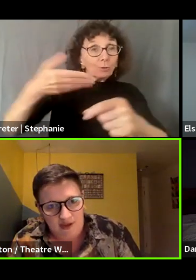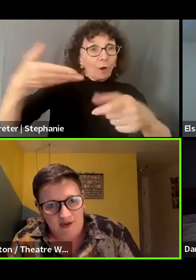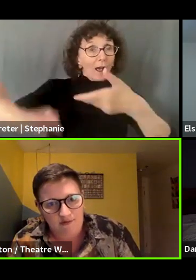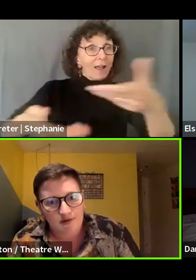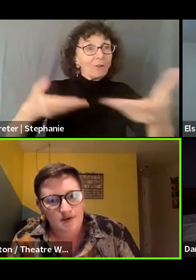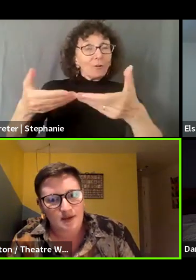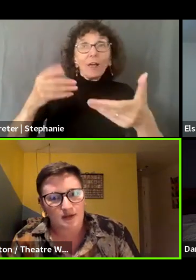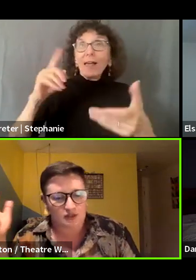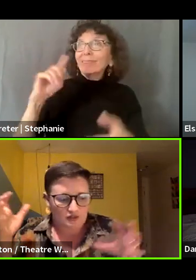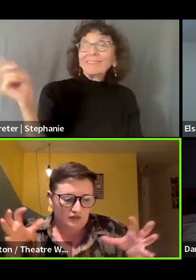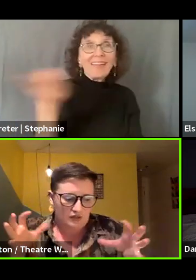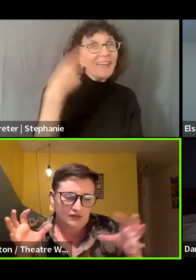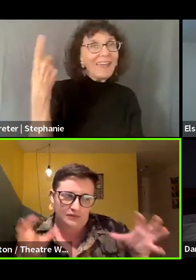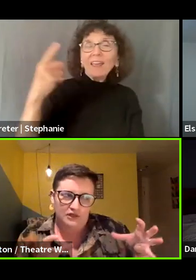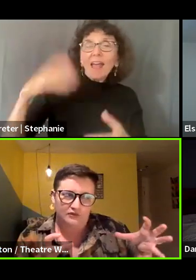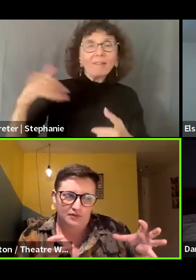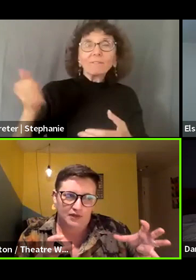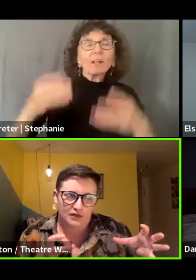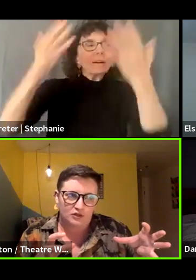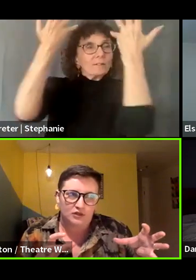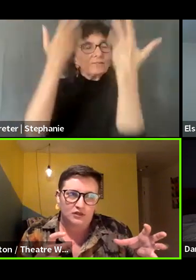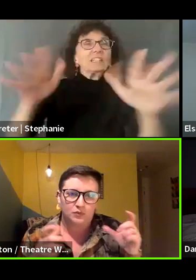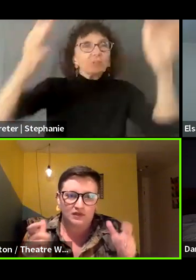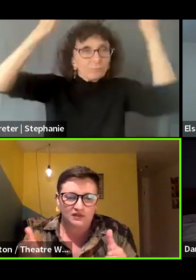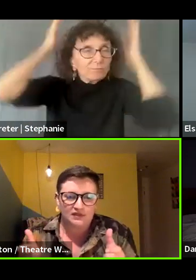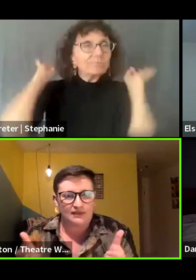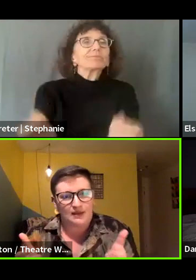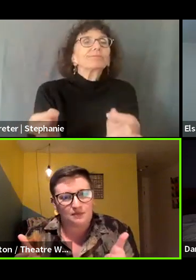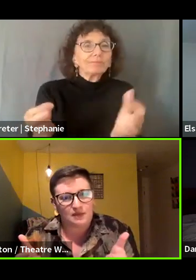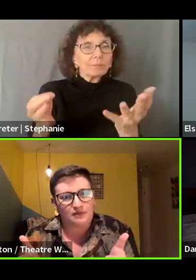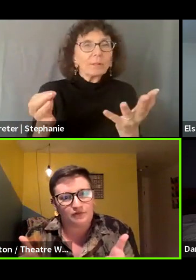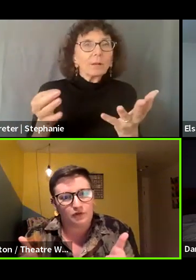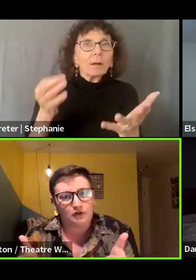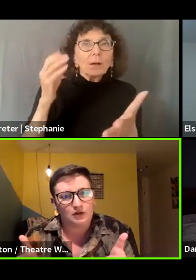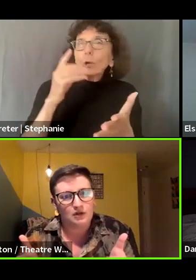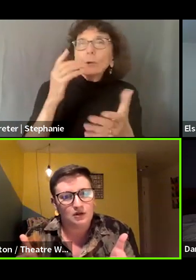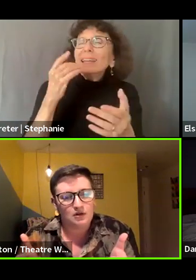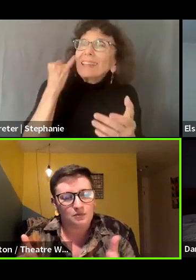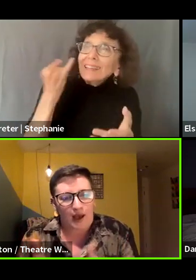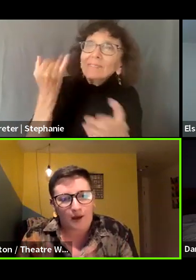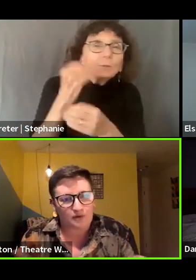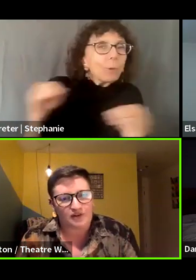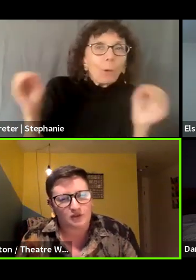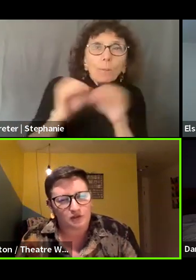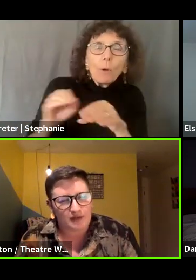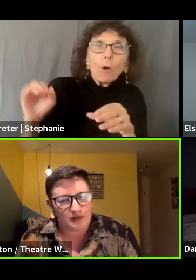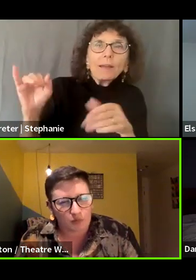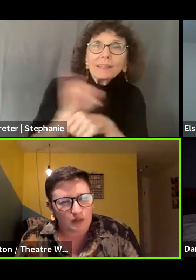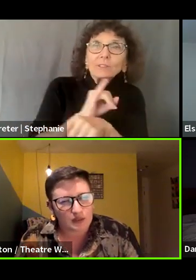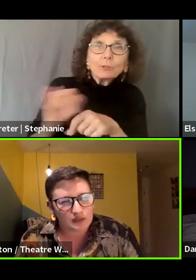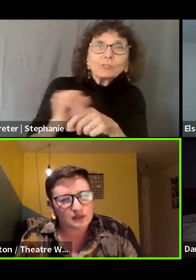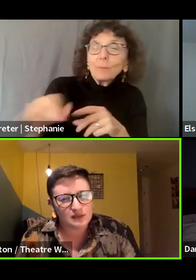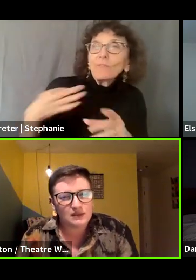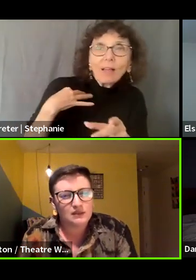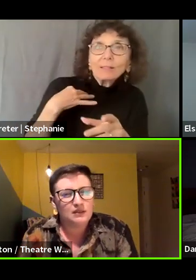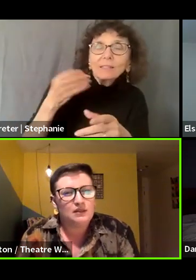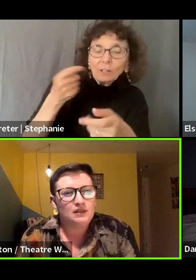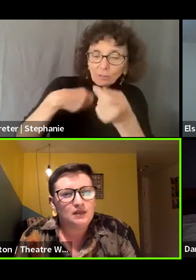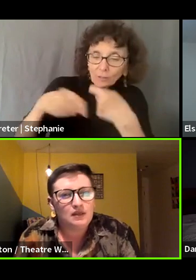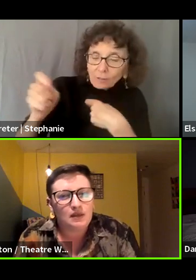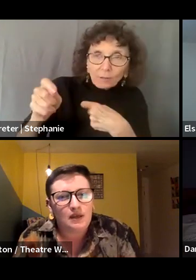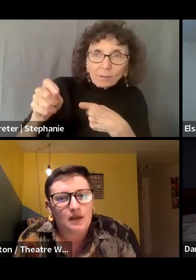of figuring out, in addition to the elimination of unpaid internships, what does that then mean for how professional training works?